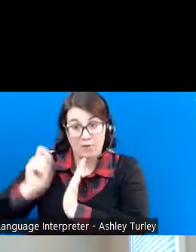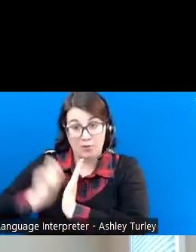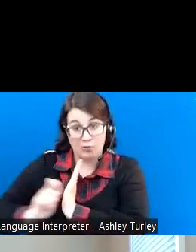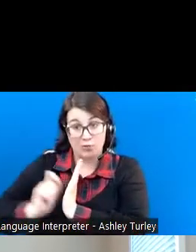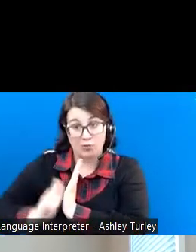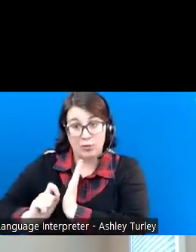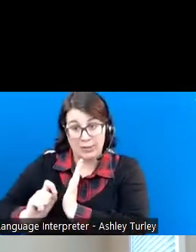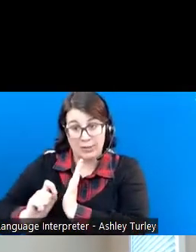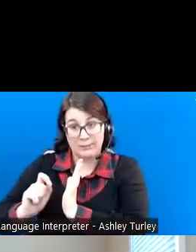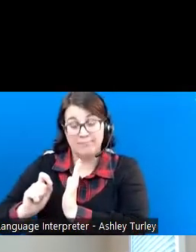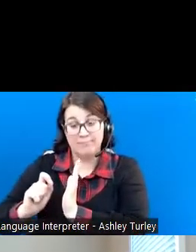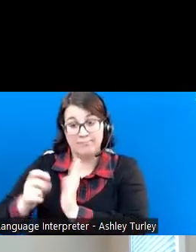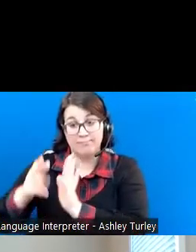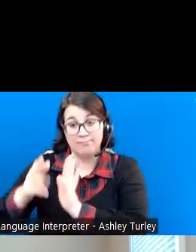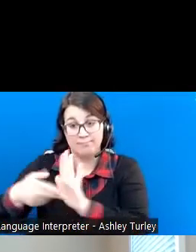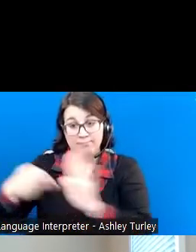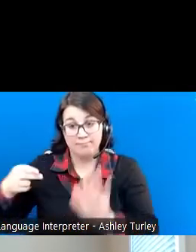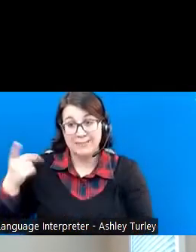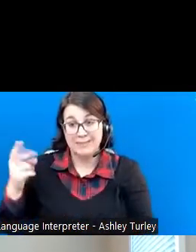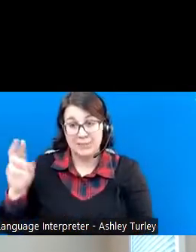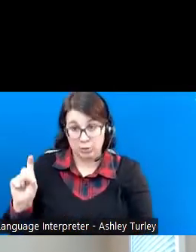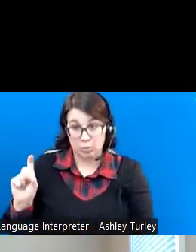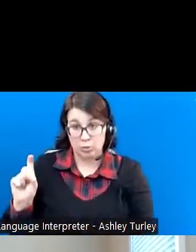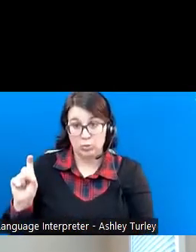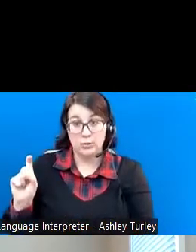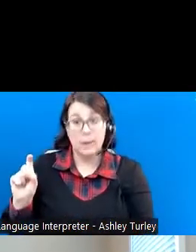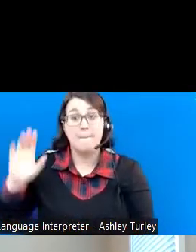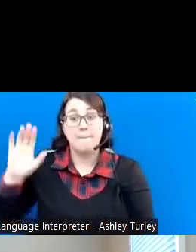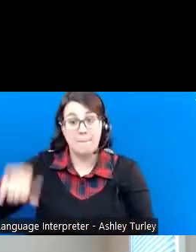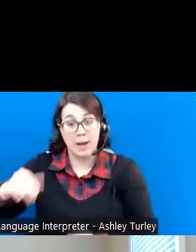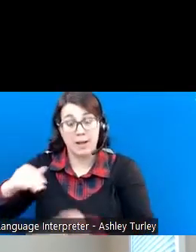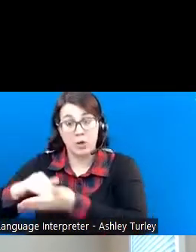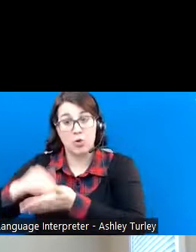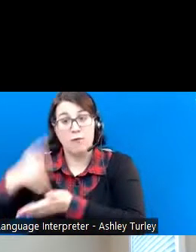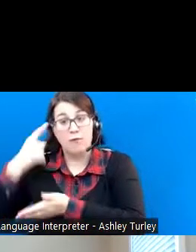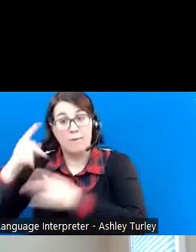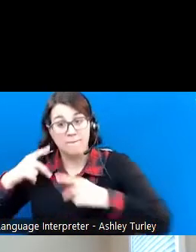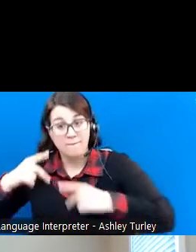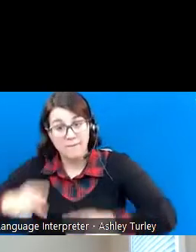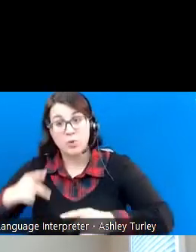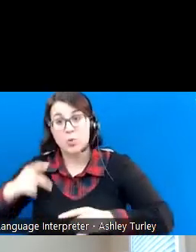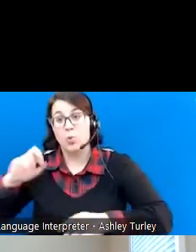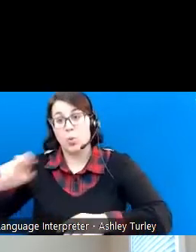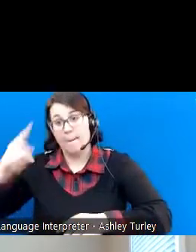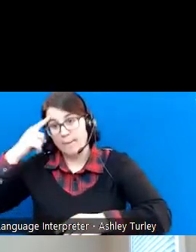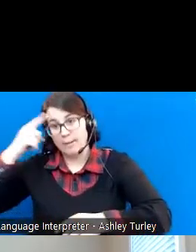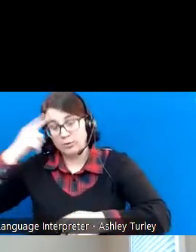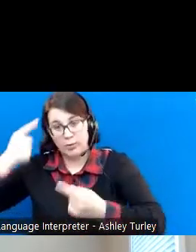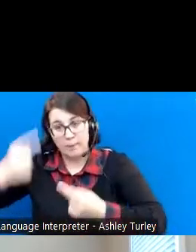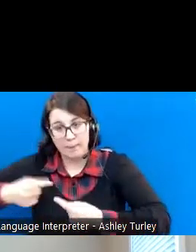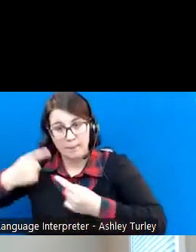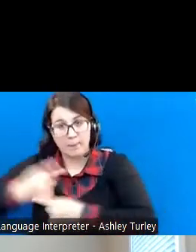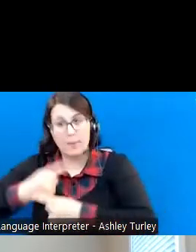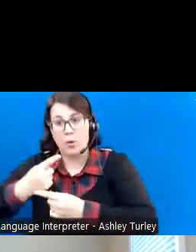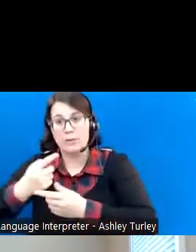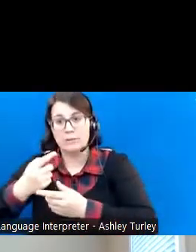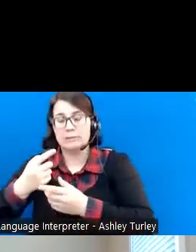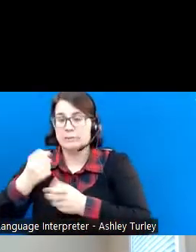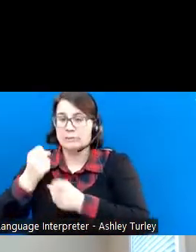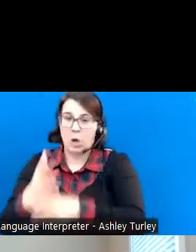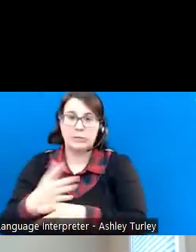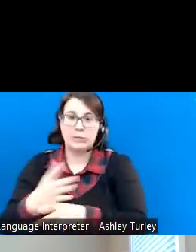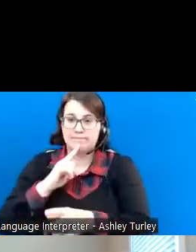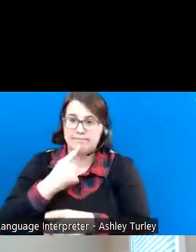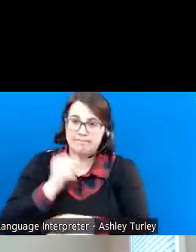physician of a physical or a mental impairment that causes marked and severe functional limitations and the condition